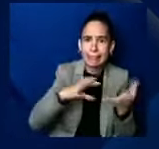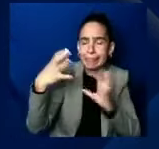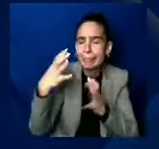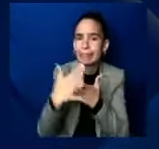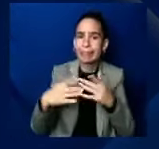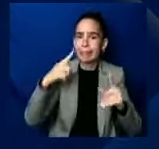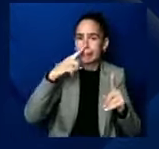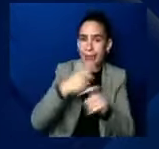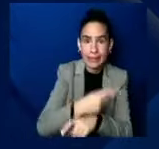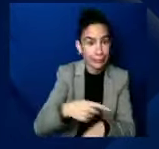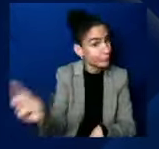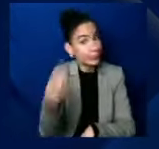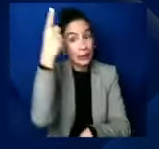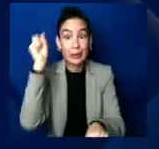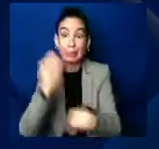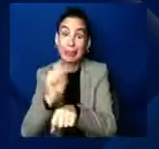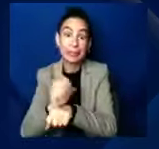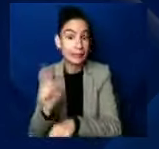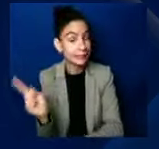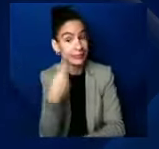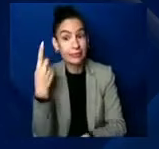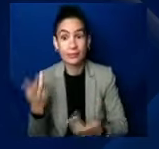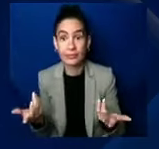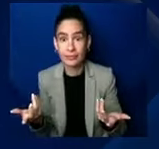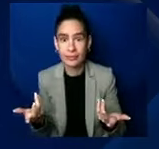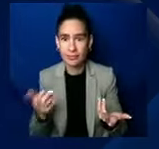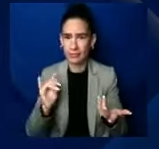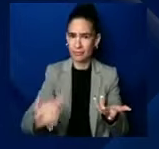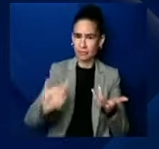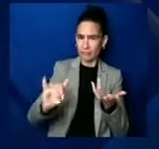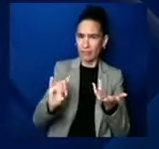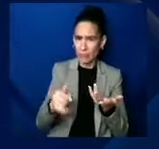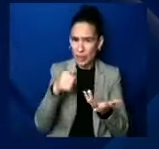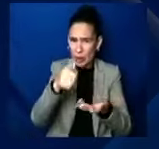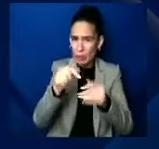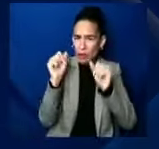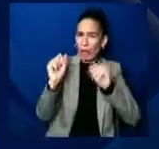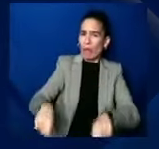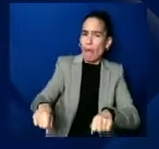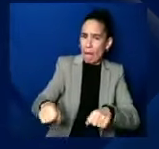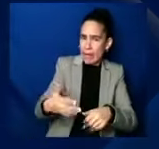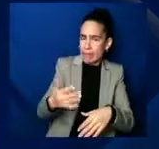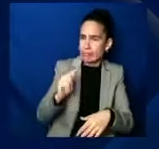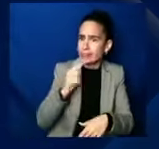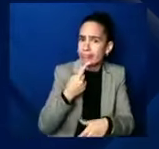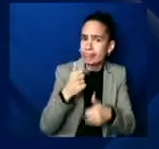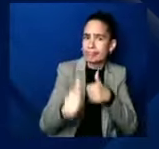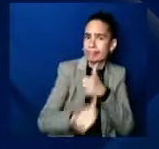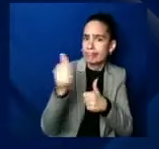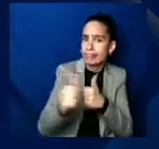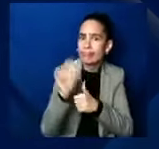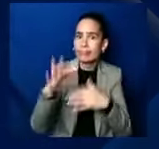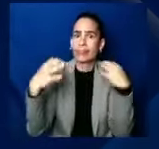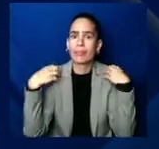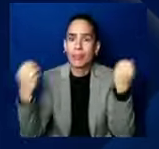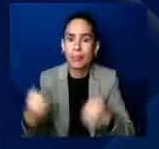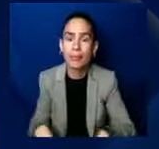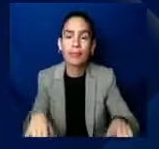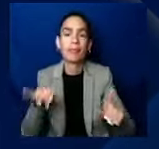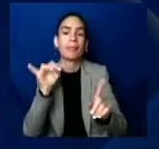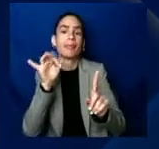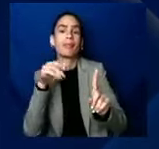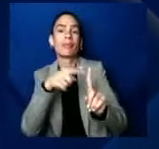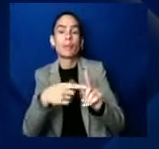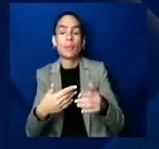at a time that could really risk your health, not to mention if you have a prenatal birth of a child complications,